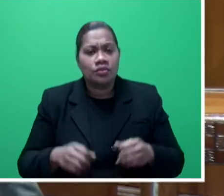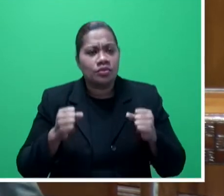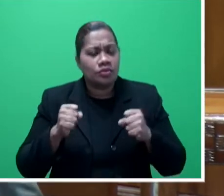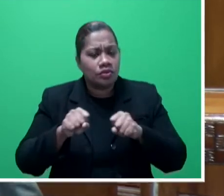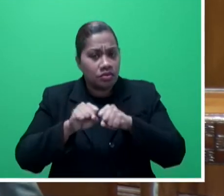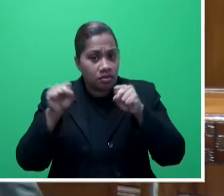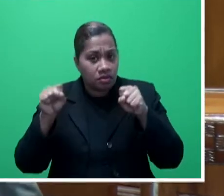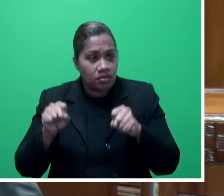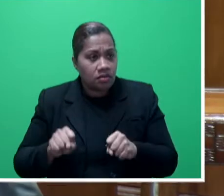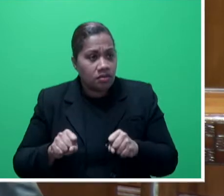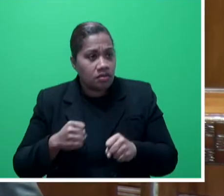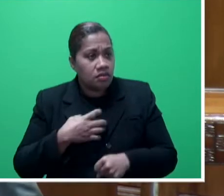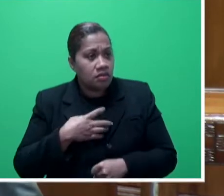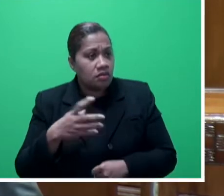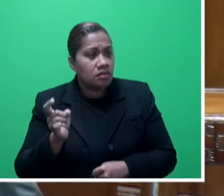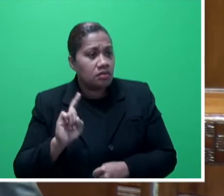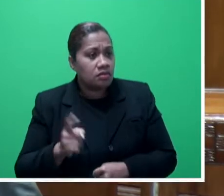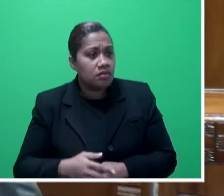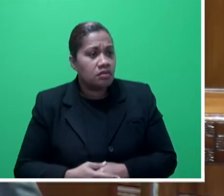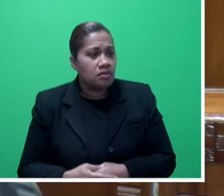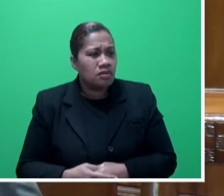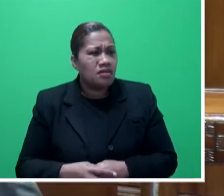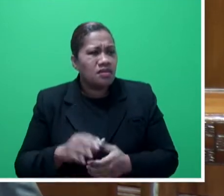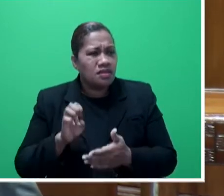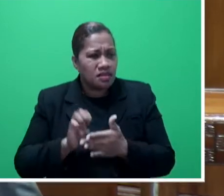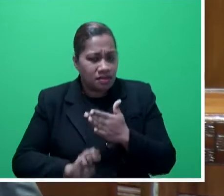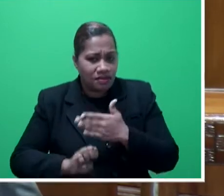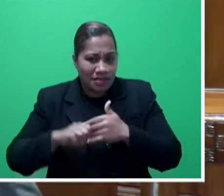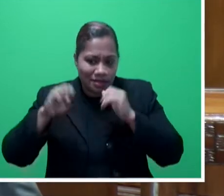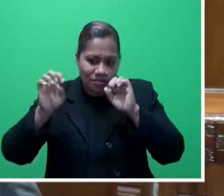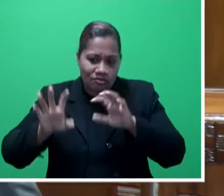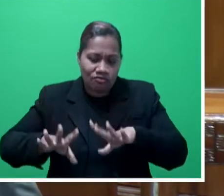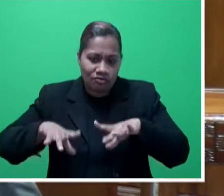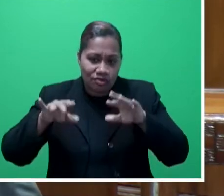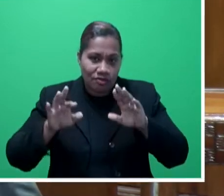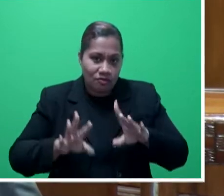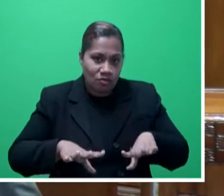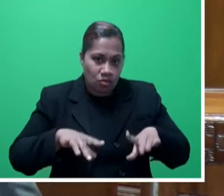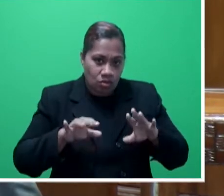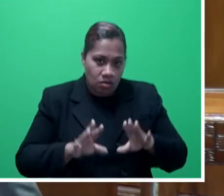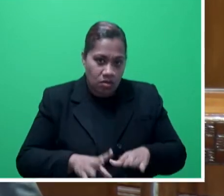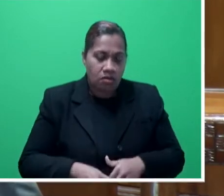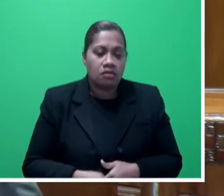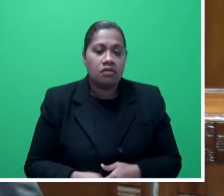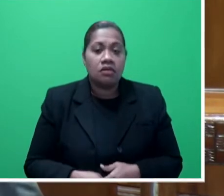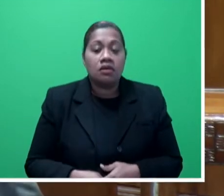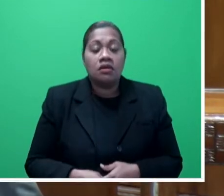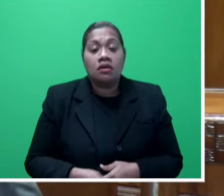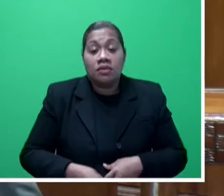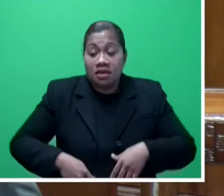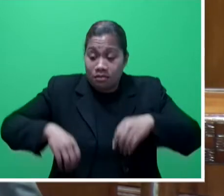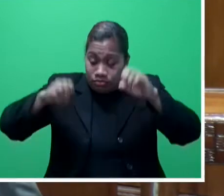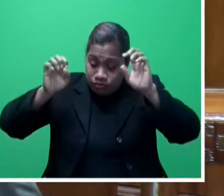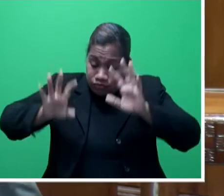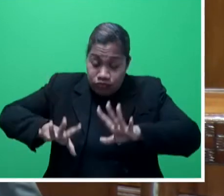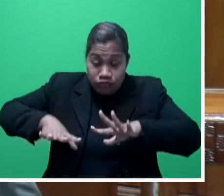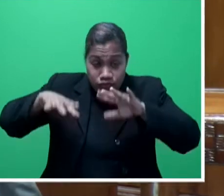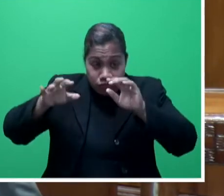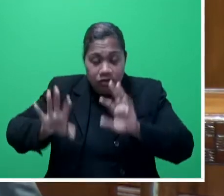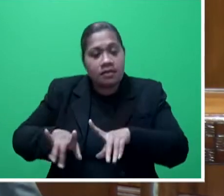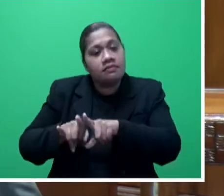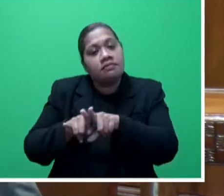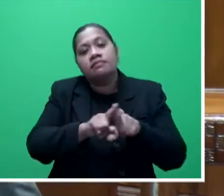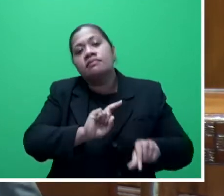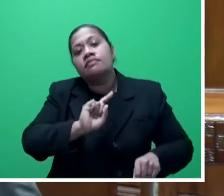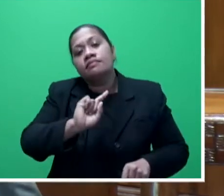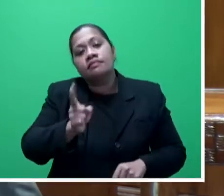intensifying the events and rainfall. So, Mr. Speaker says, heavier rain means that washing away of the